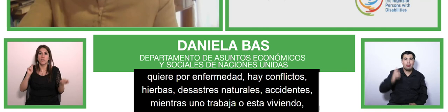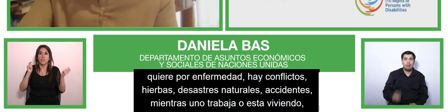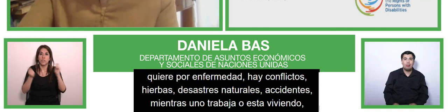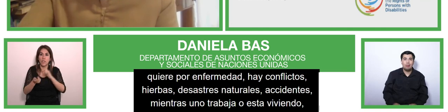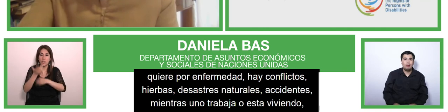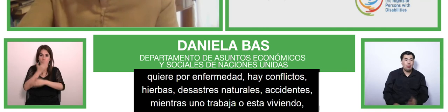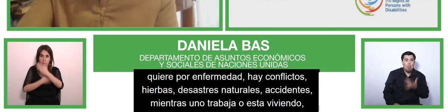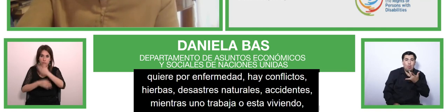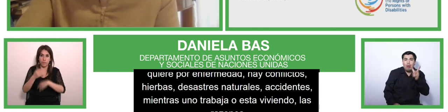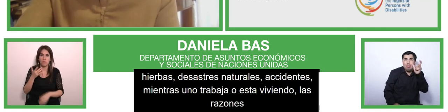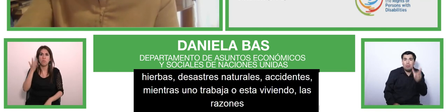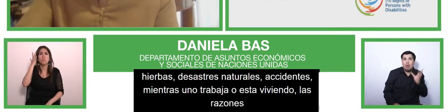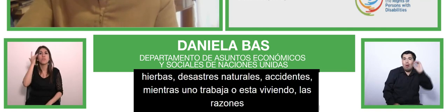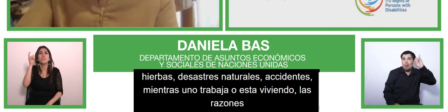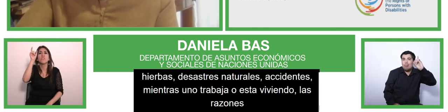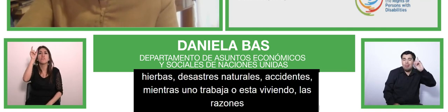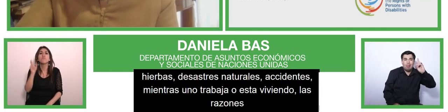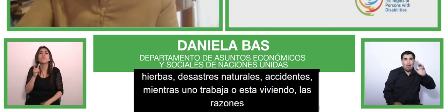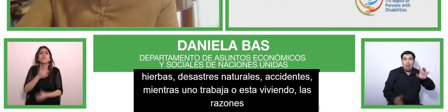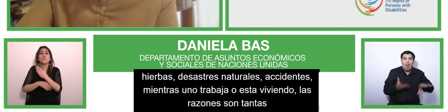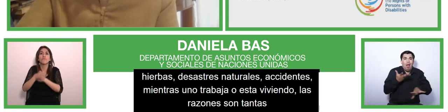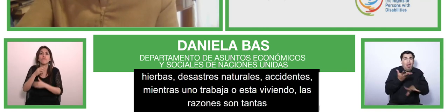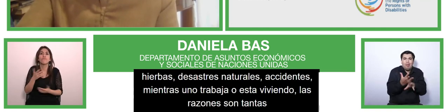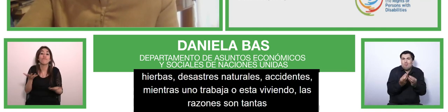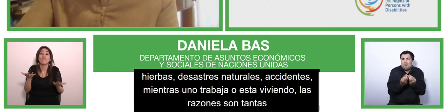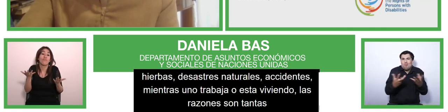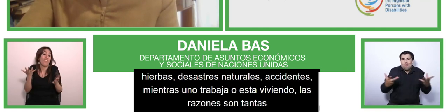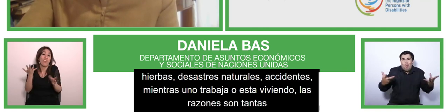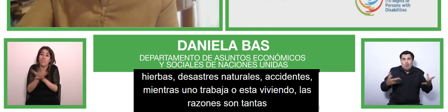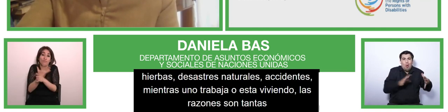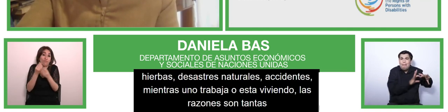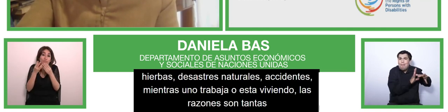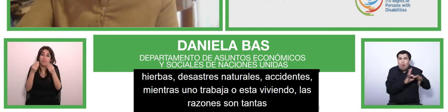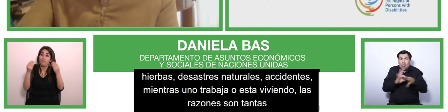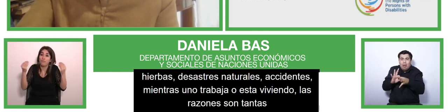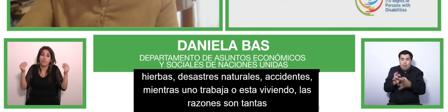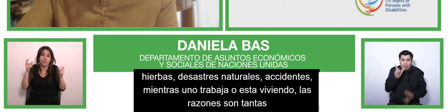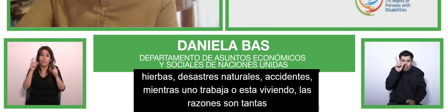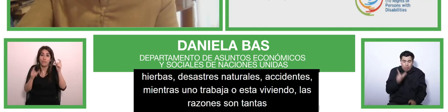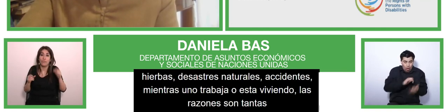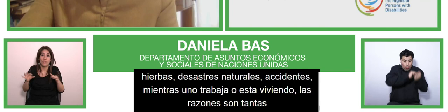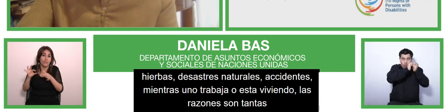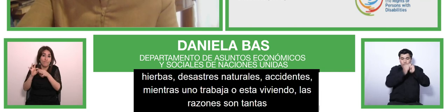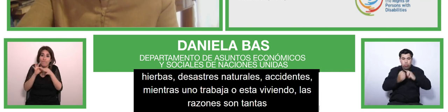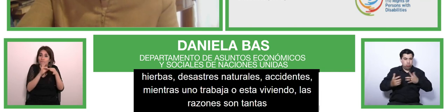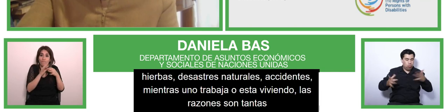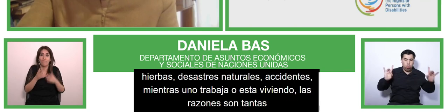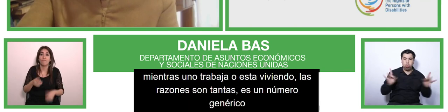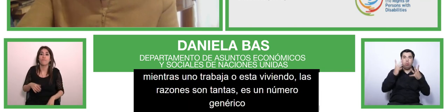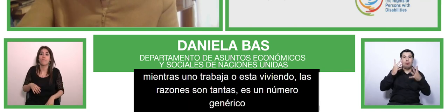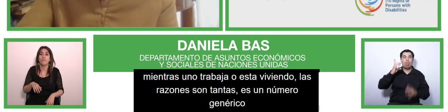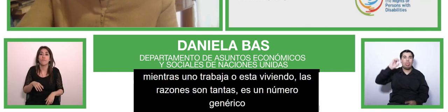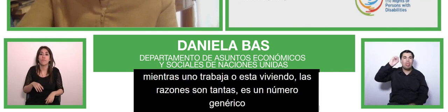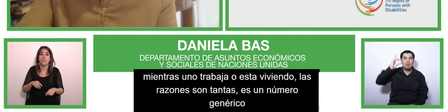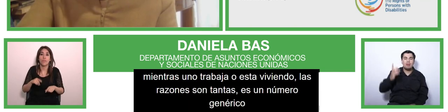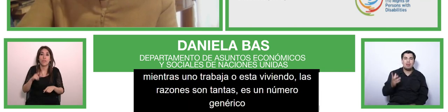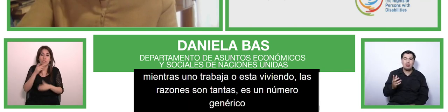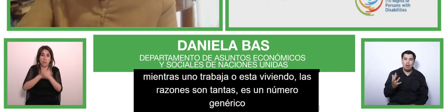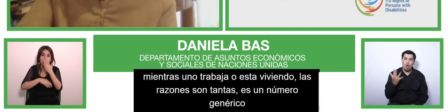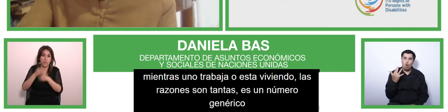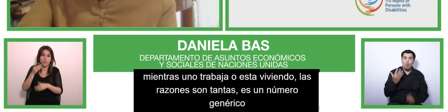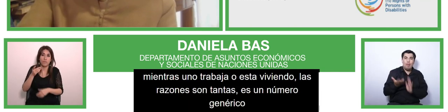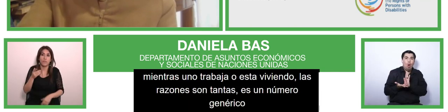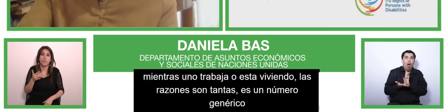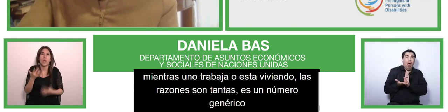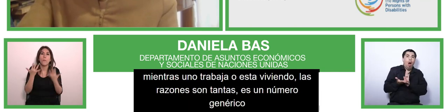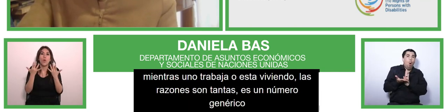persons with disabilities, it's a generic number. I mean, the number, unfortunately, increases exponentially daily because of the reasons I just